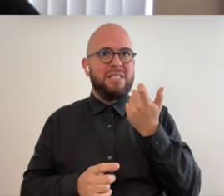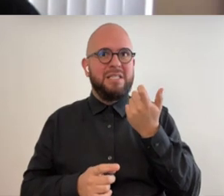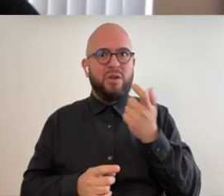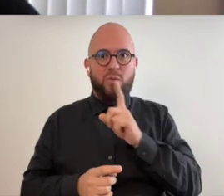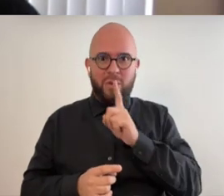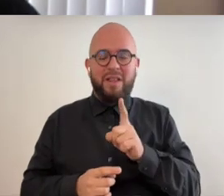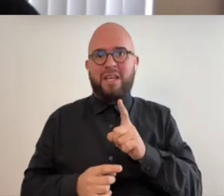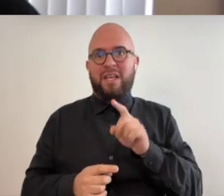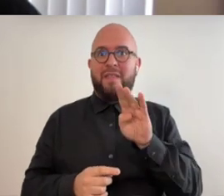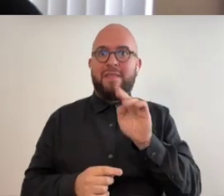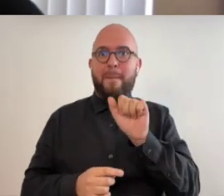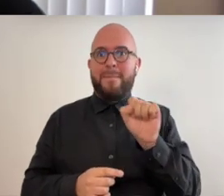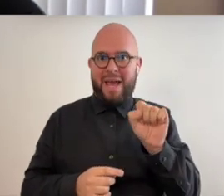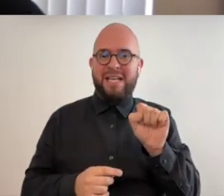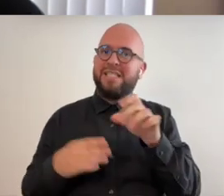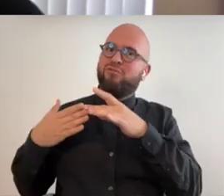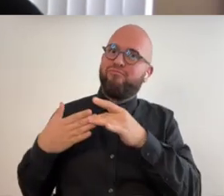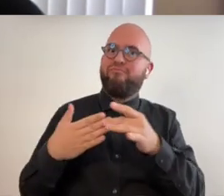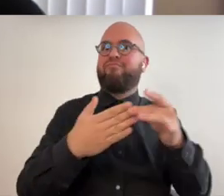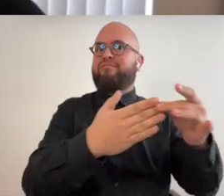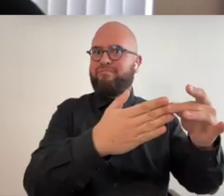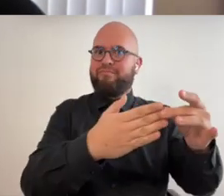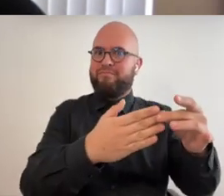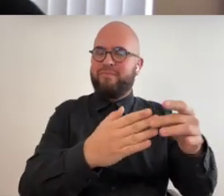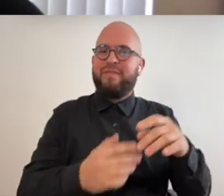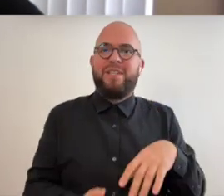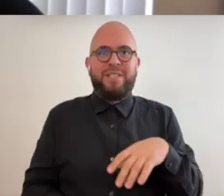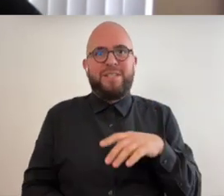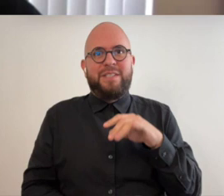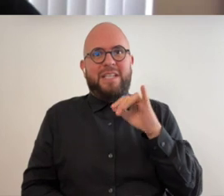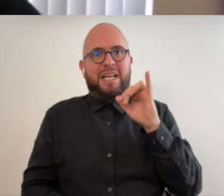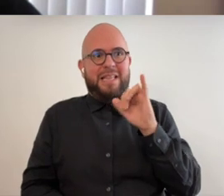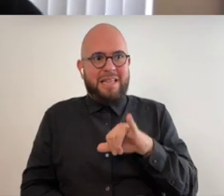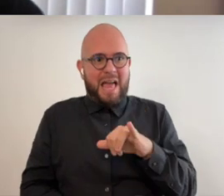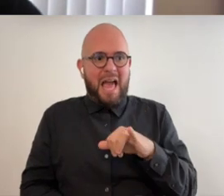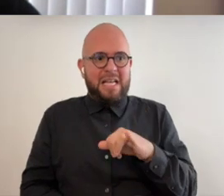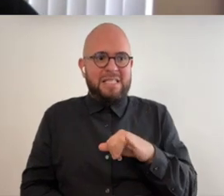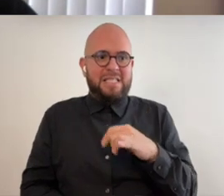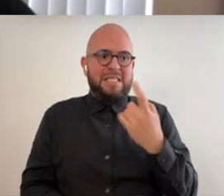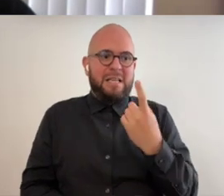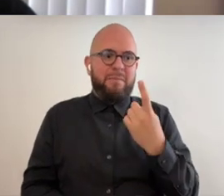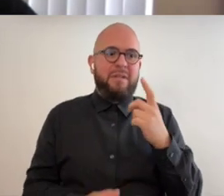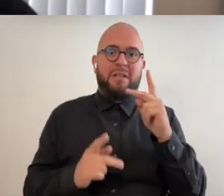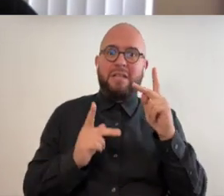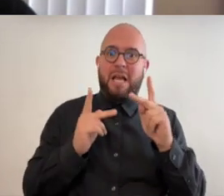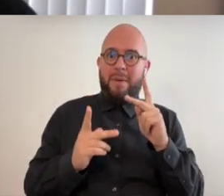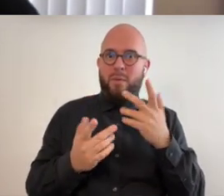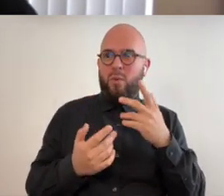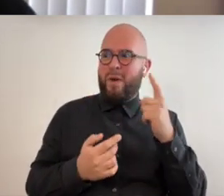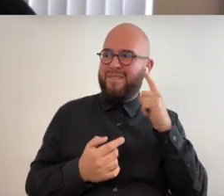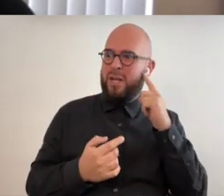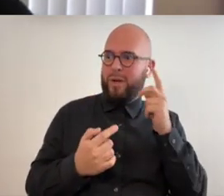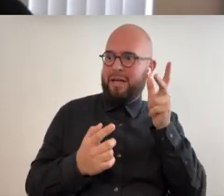melodically by the bass so the bass frequencies are something that that people who have hearing difficulties will